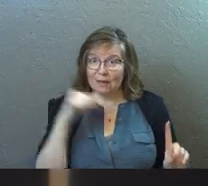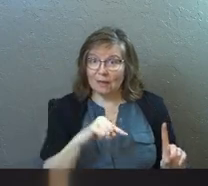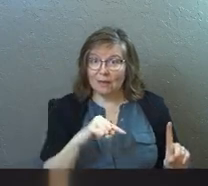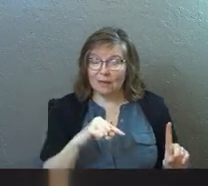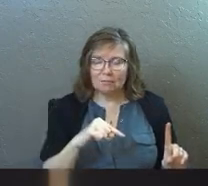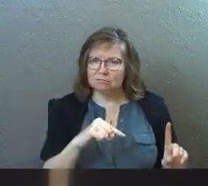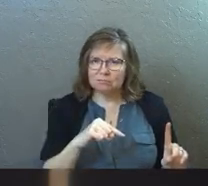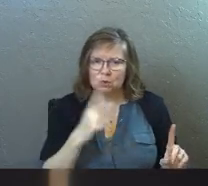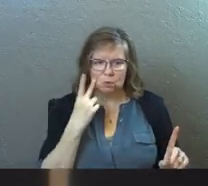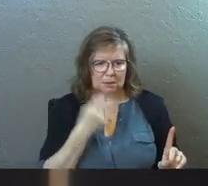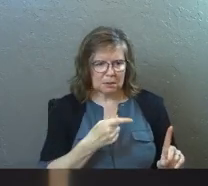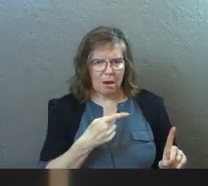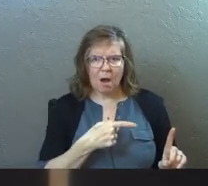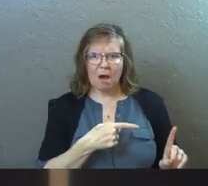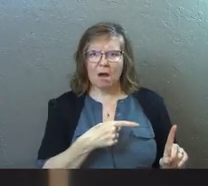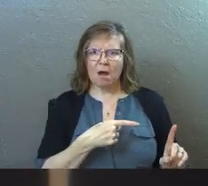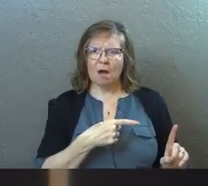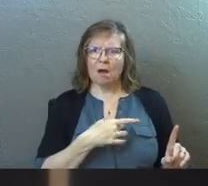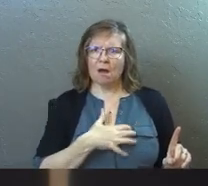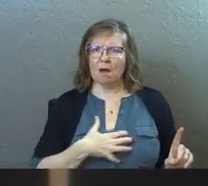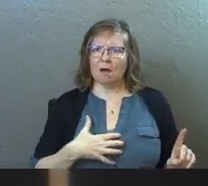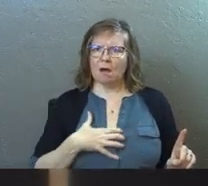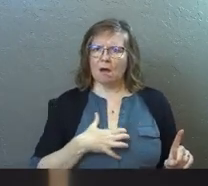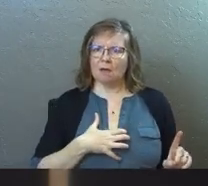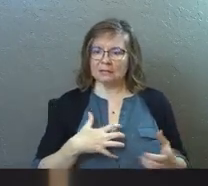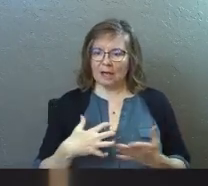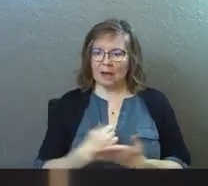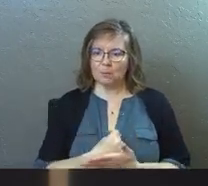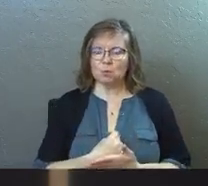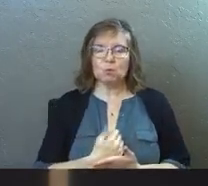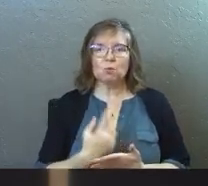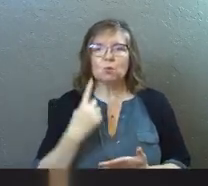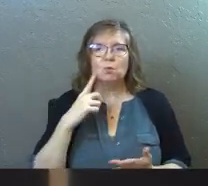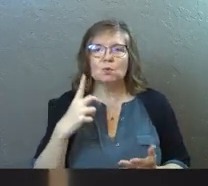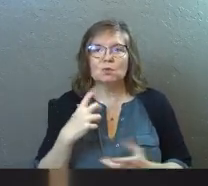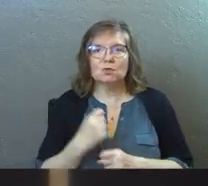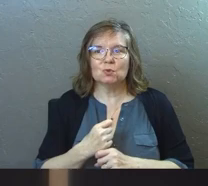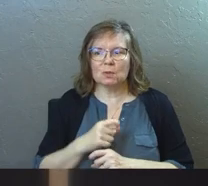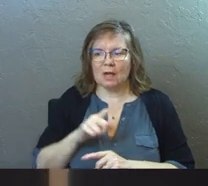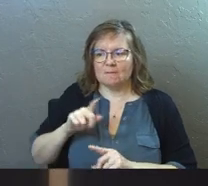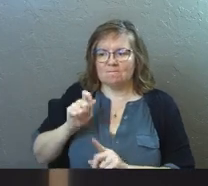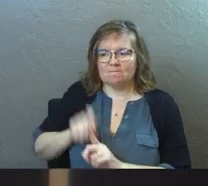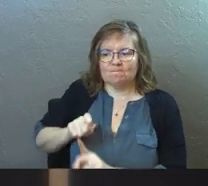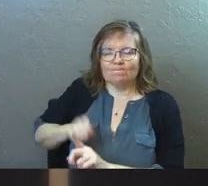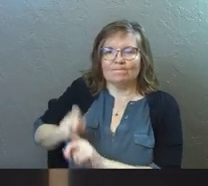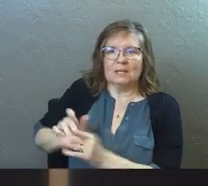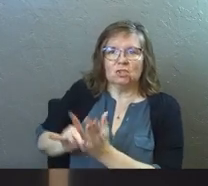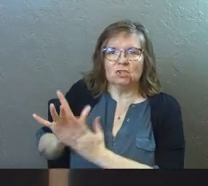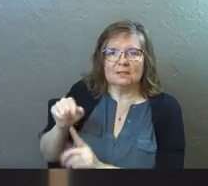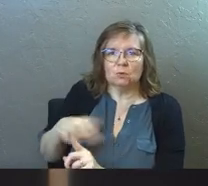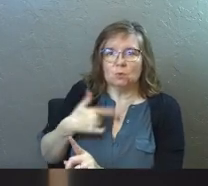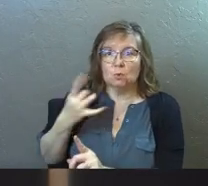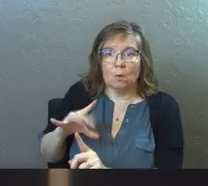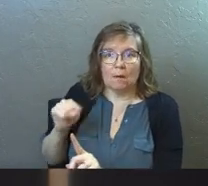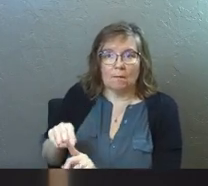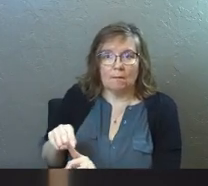going on. You just see him as a pawn, as an opportunity to get at Jesus who you don't like.